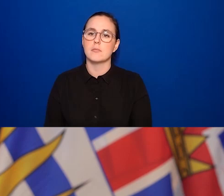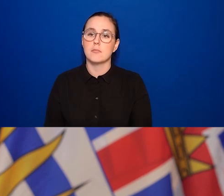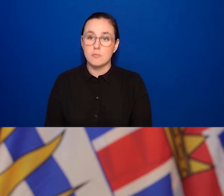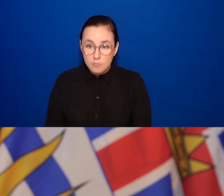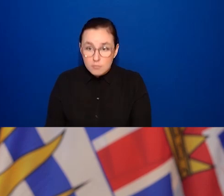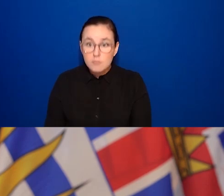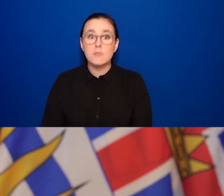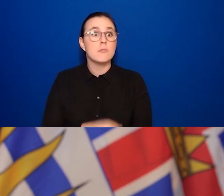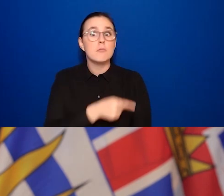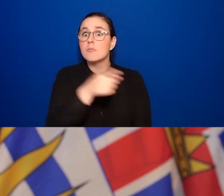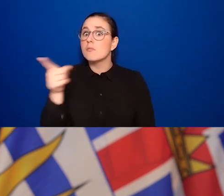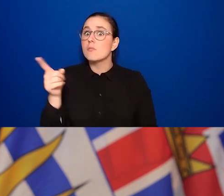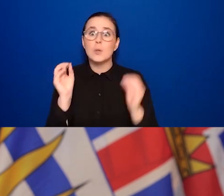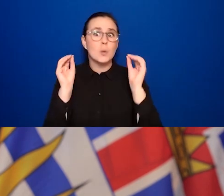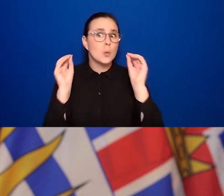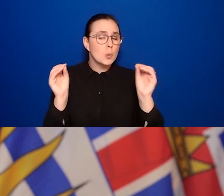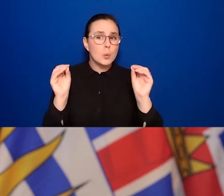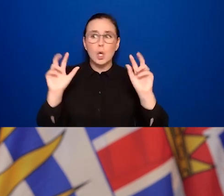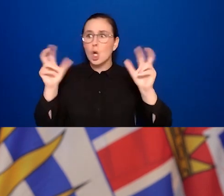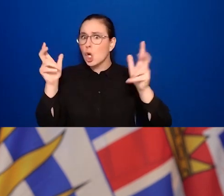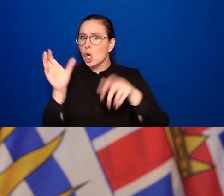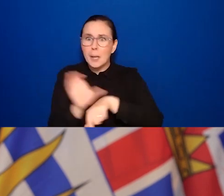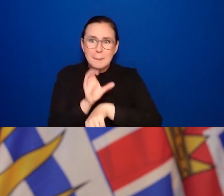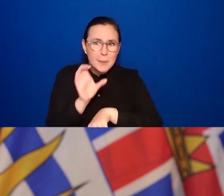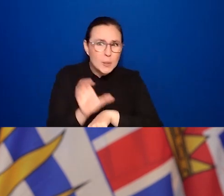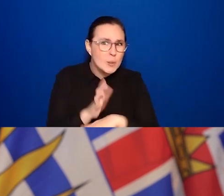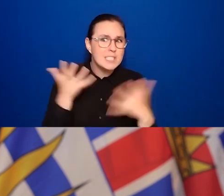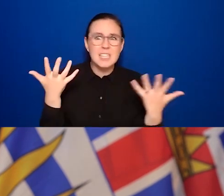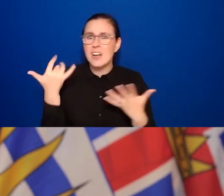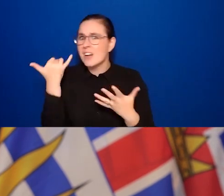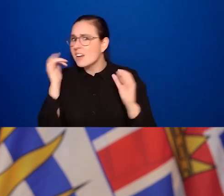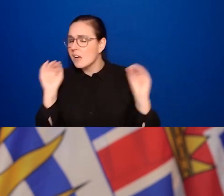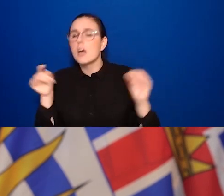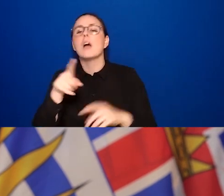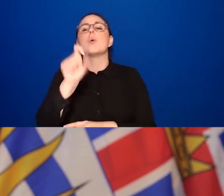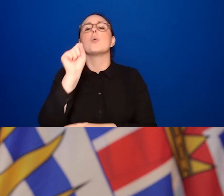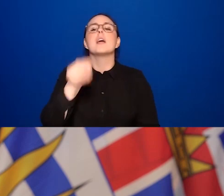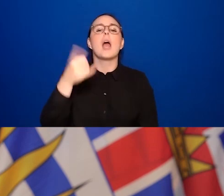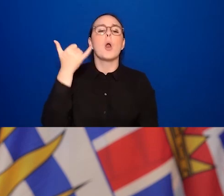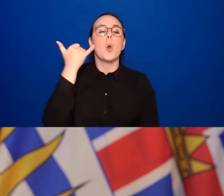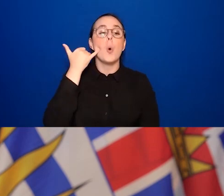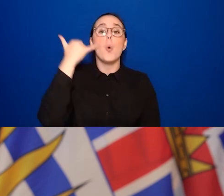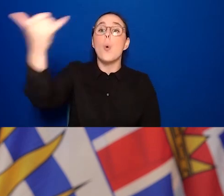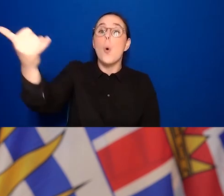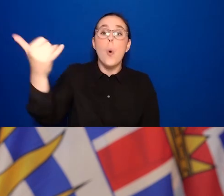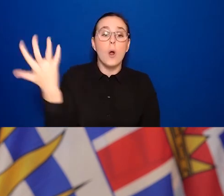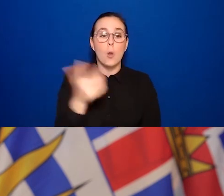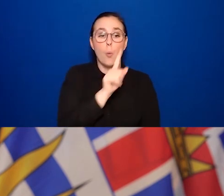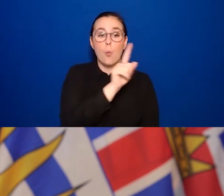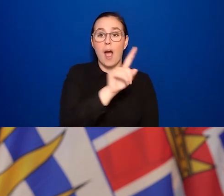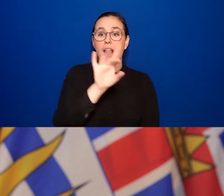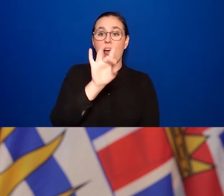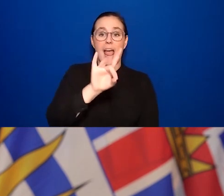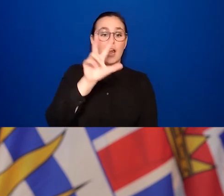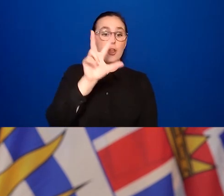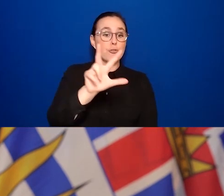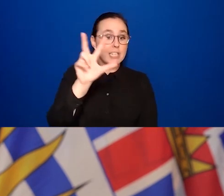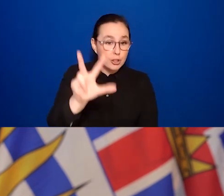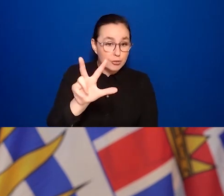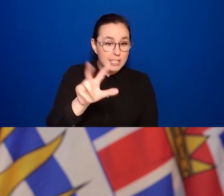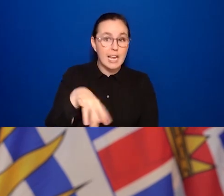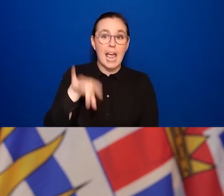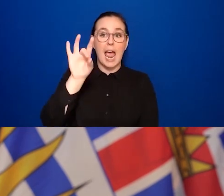to a computer or a smartphone, you can call our Provincial Vaccine Line at 1-833-838-2323,